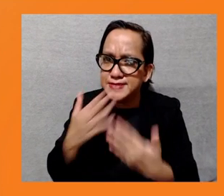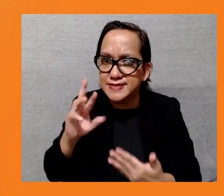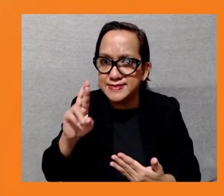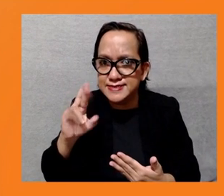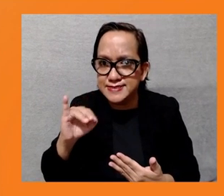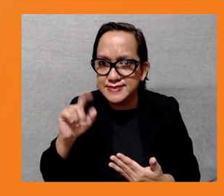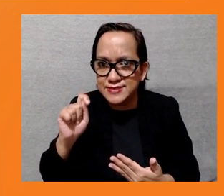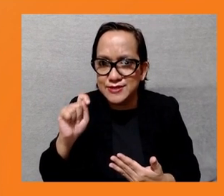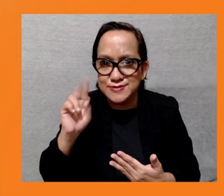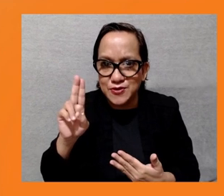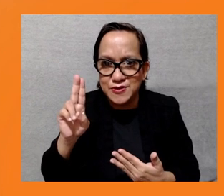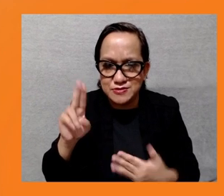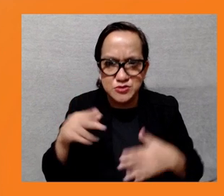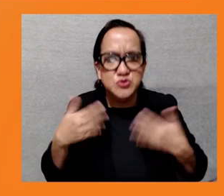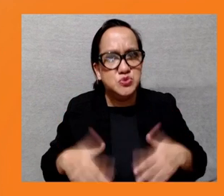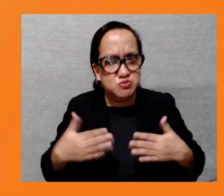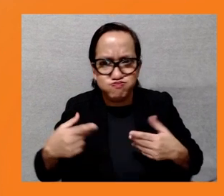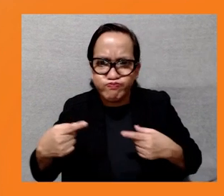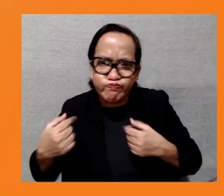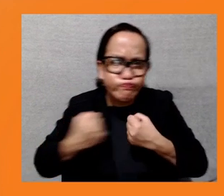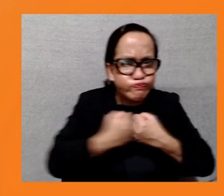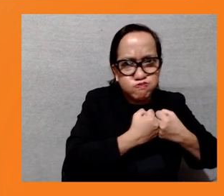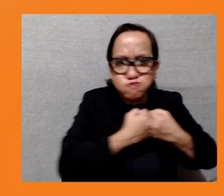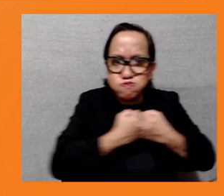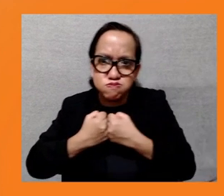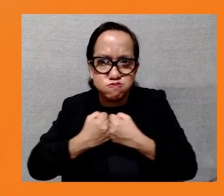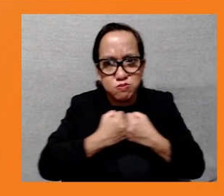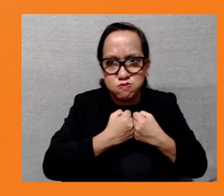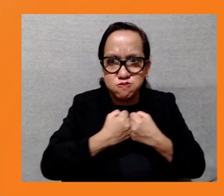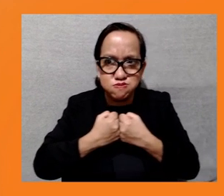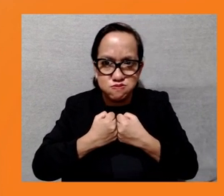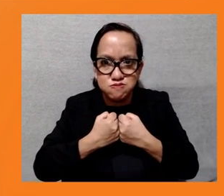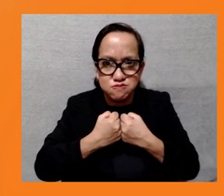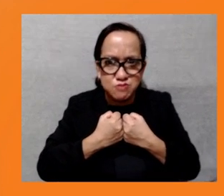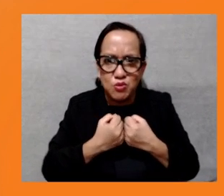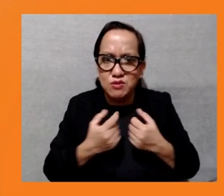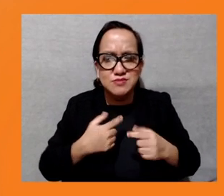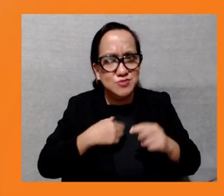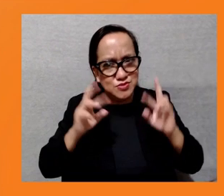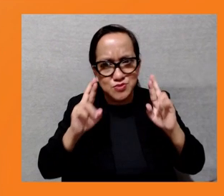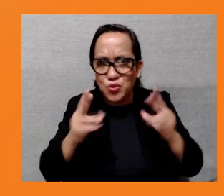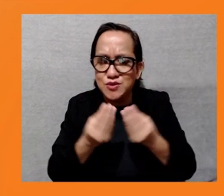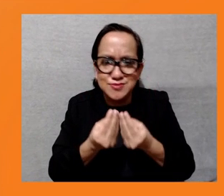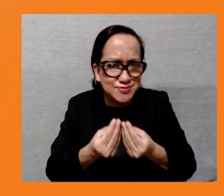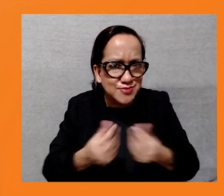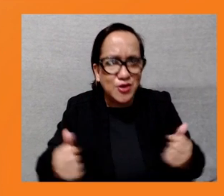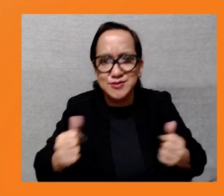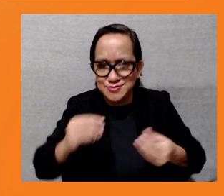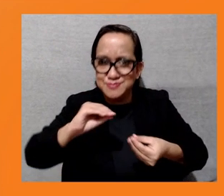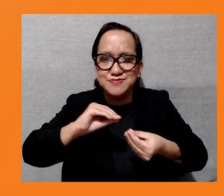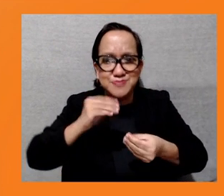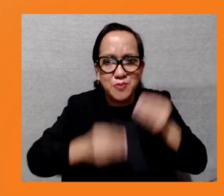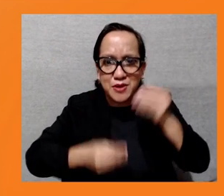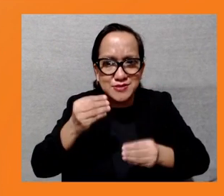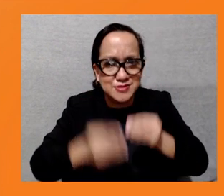people. They've been hoping for a resolution for a very long time. And thank you for raising it with the president today